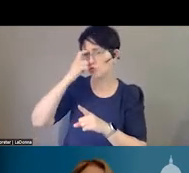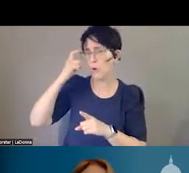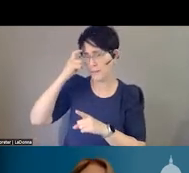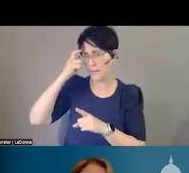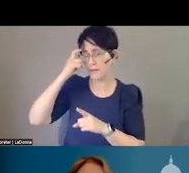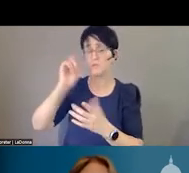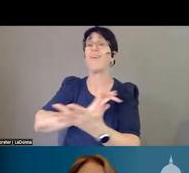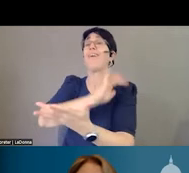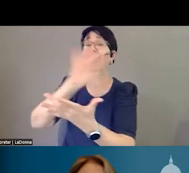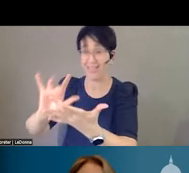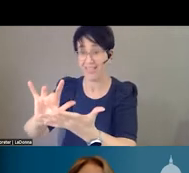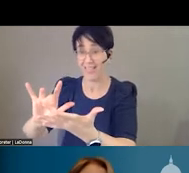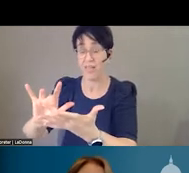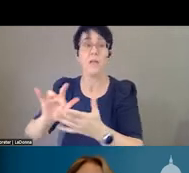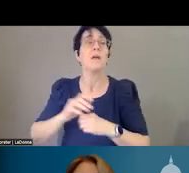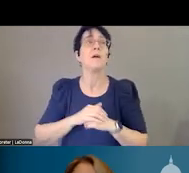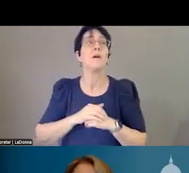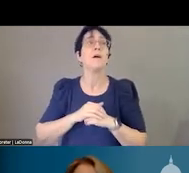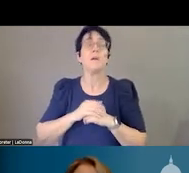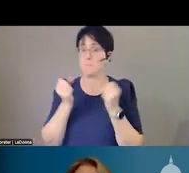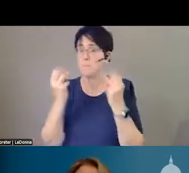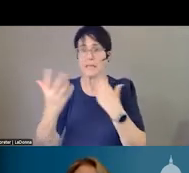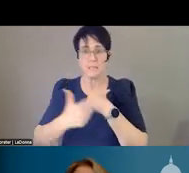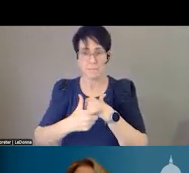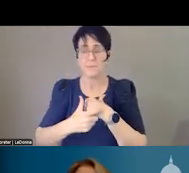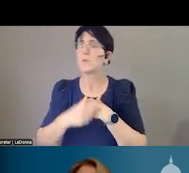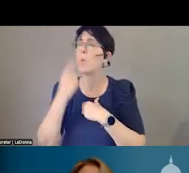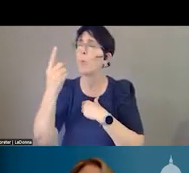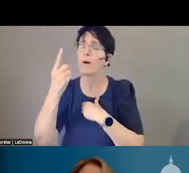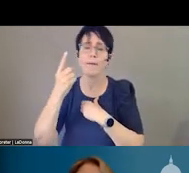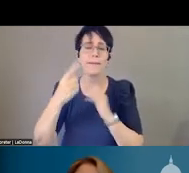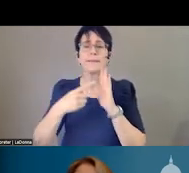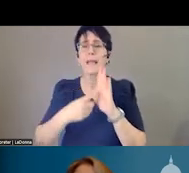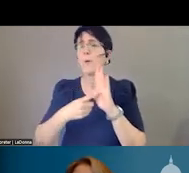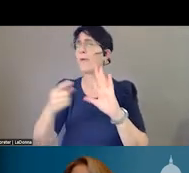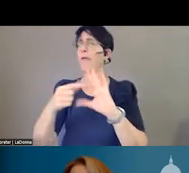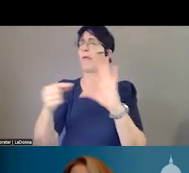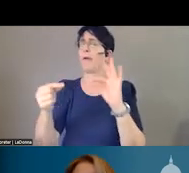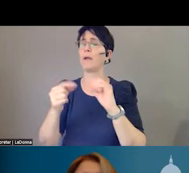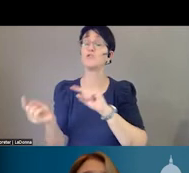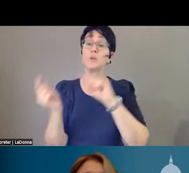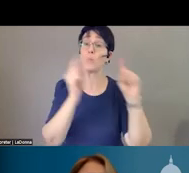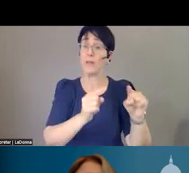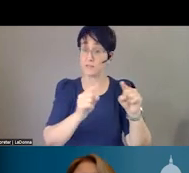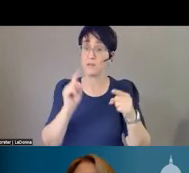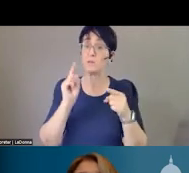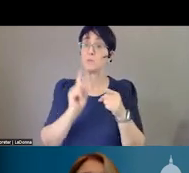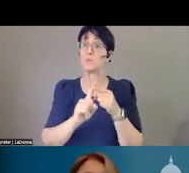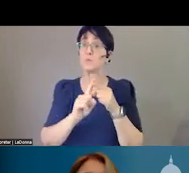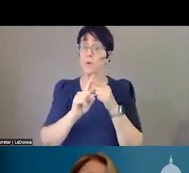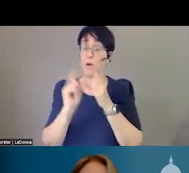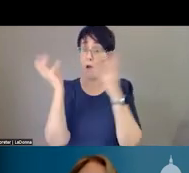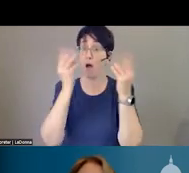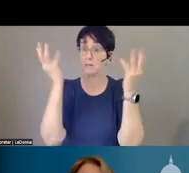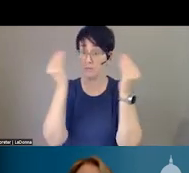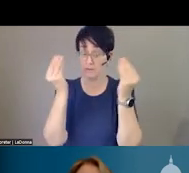was thrown to the ground and handcuffed and put in an ambulance. You know, she was taken to emergency departments where she stayed for hours and then was released